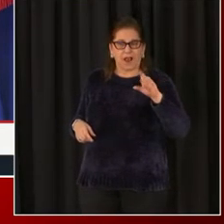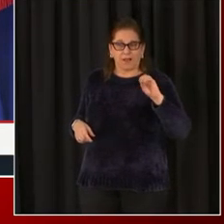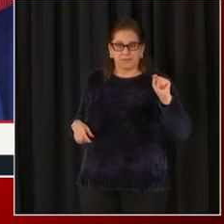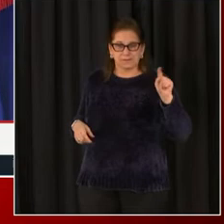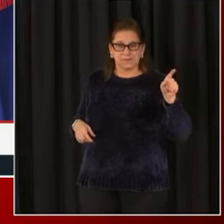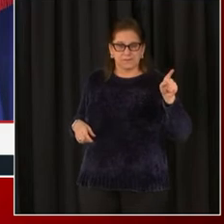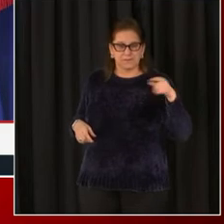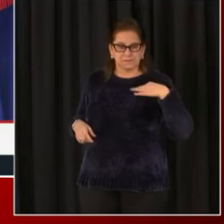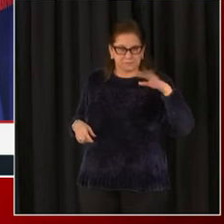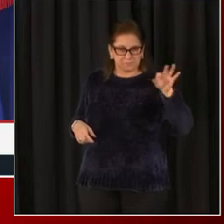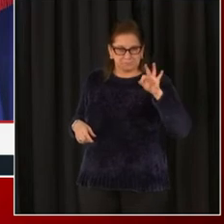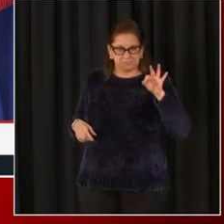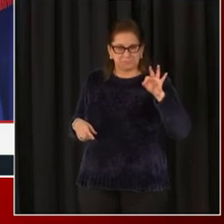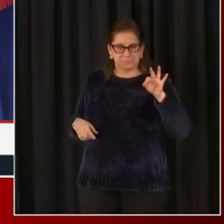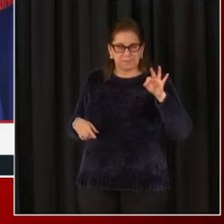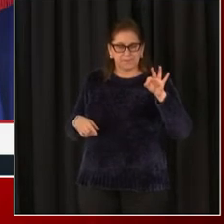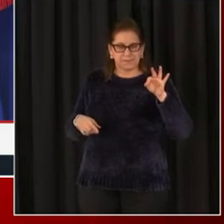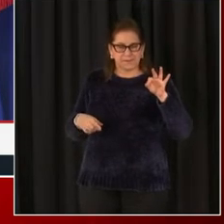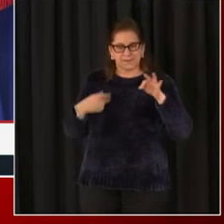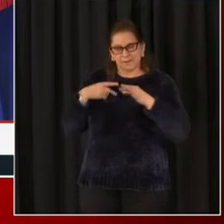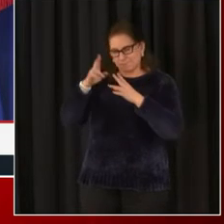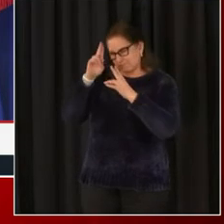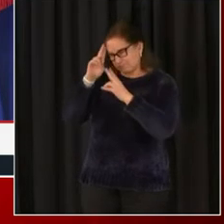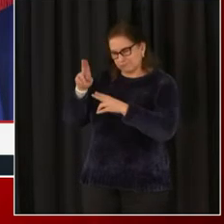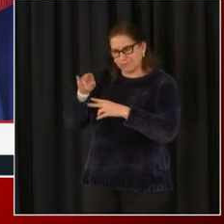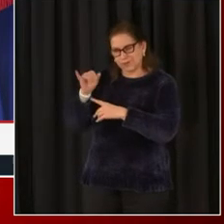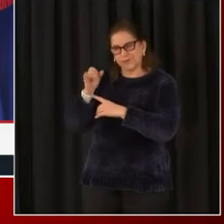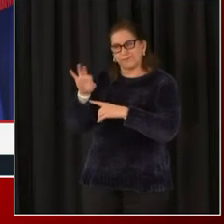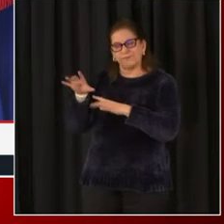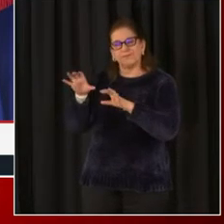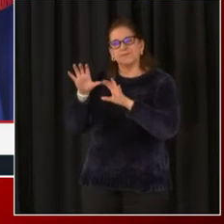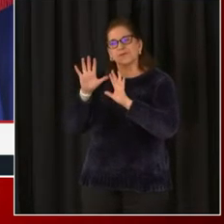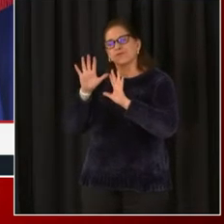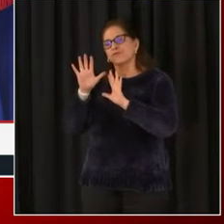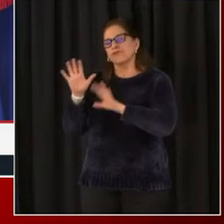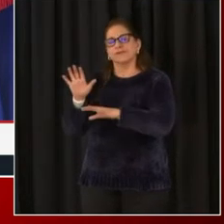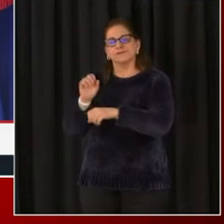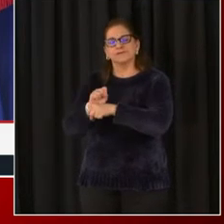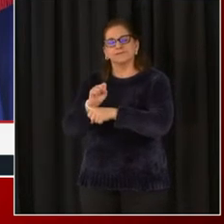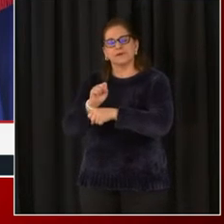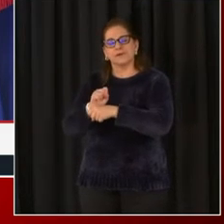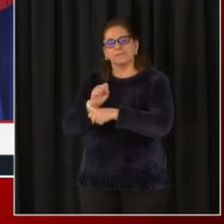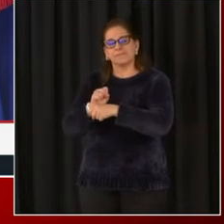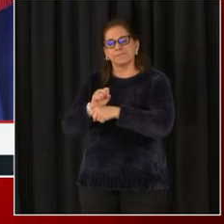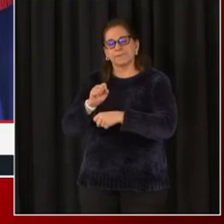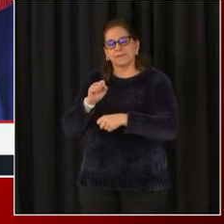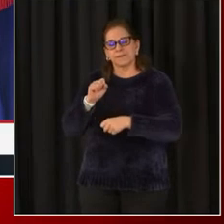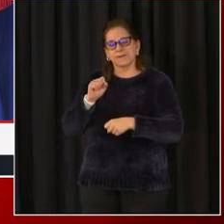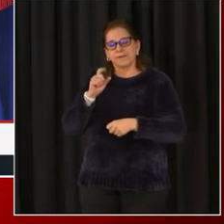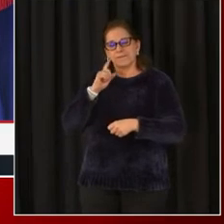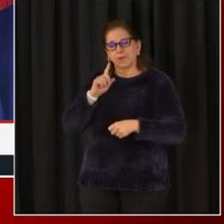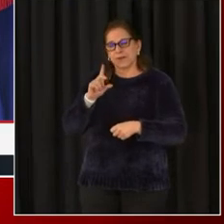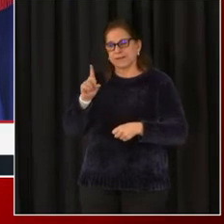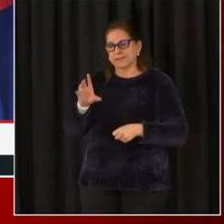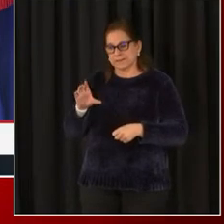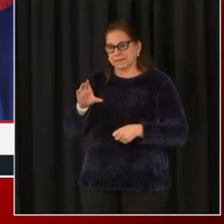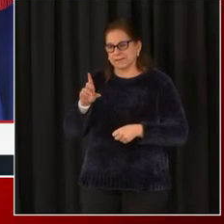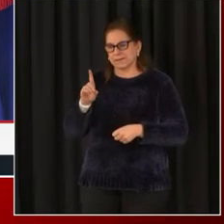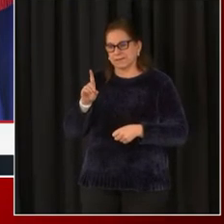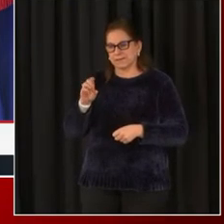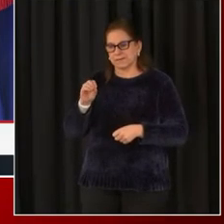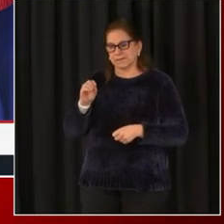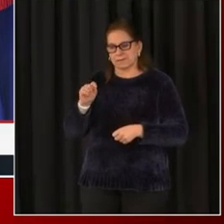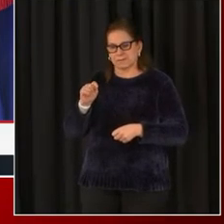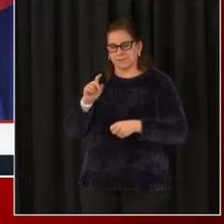a really good job for us at DDOT across all eight wards on some, um, very significant priorities for our administration.